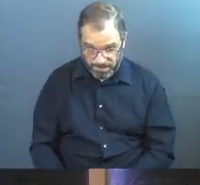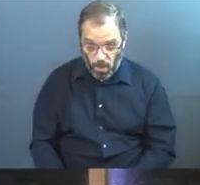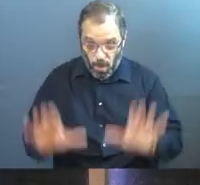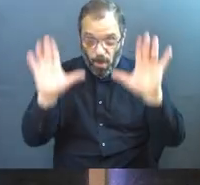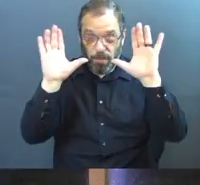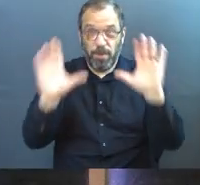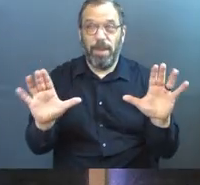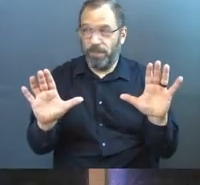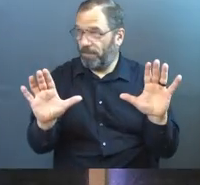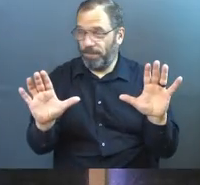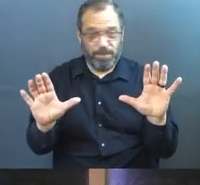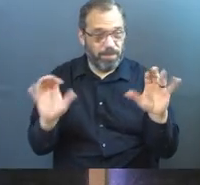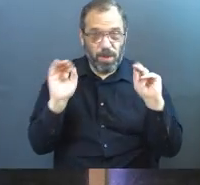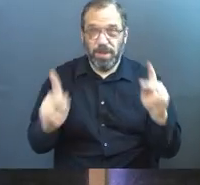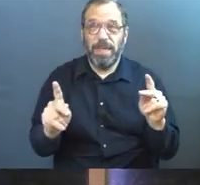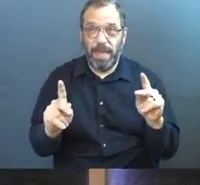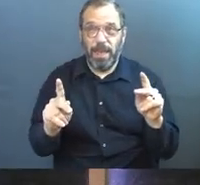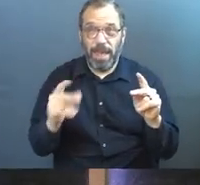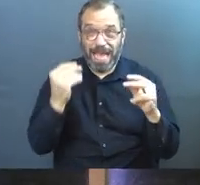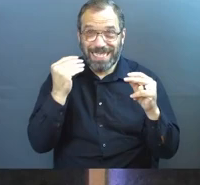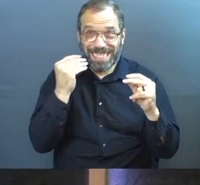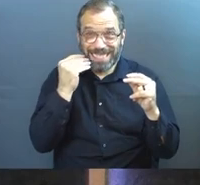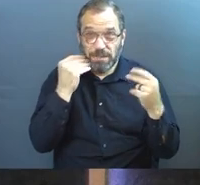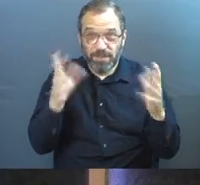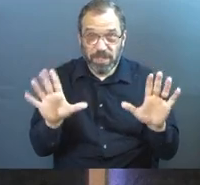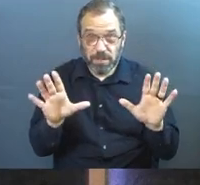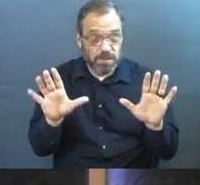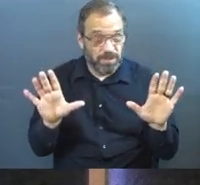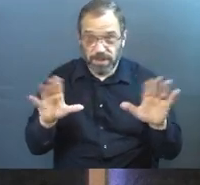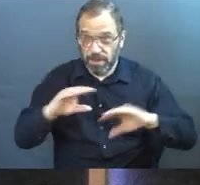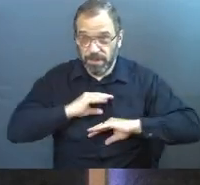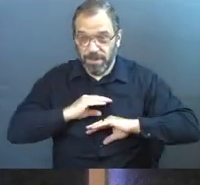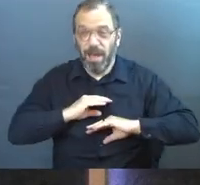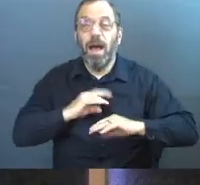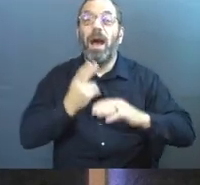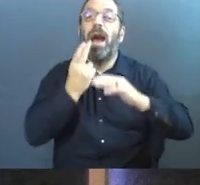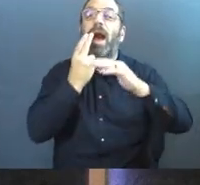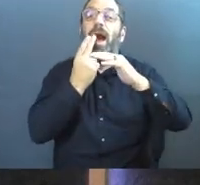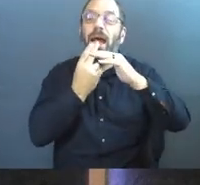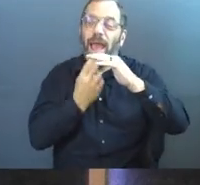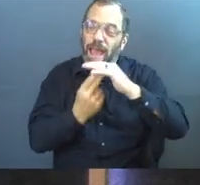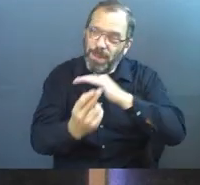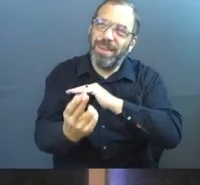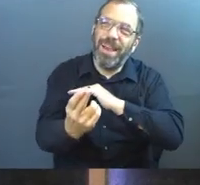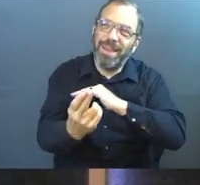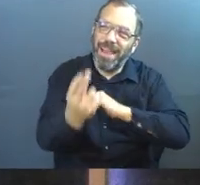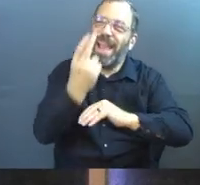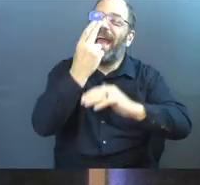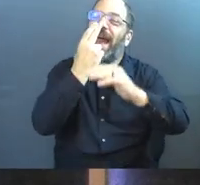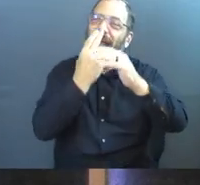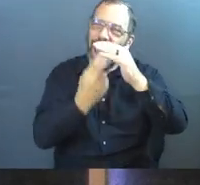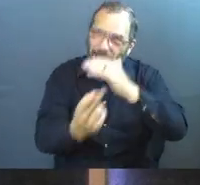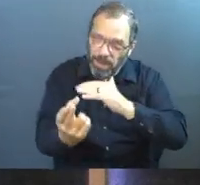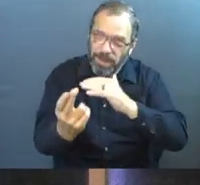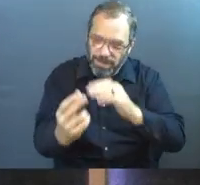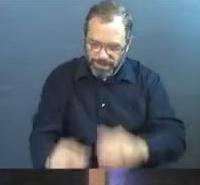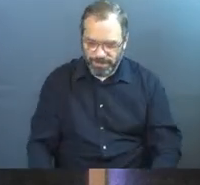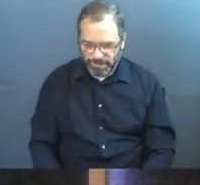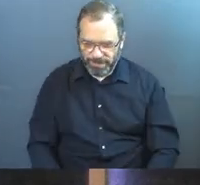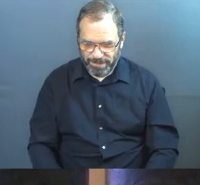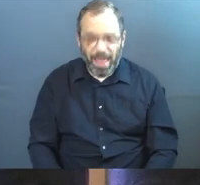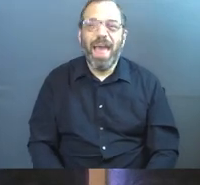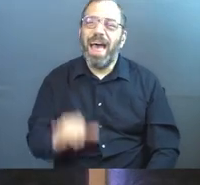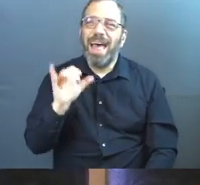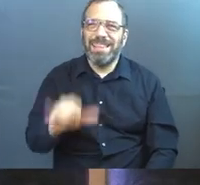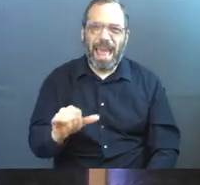Okay. Everybody chewing? Y'all good? Habakkuk. Habakkuk. Yeah,